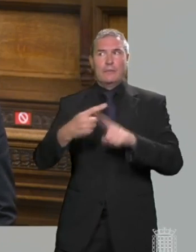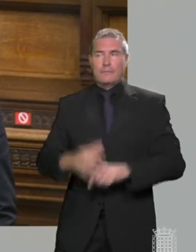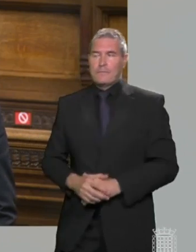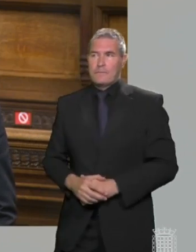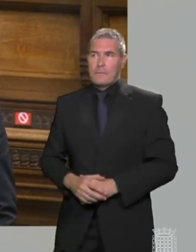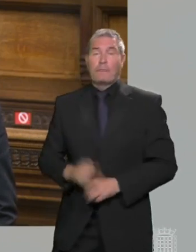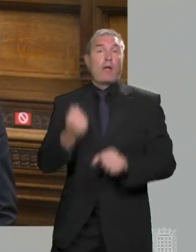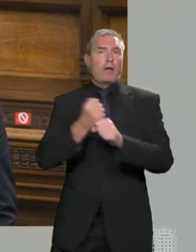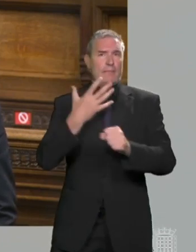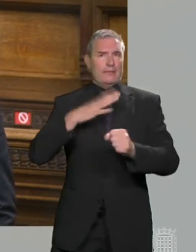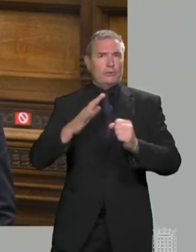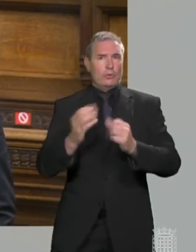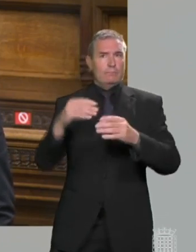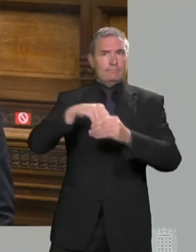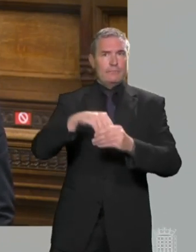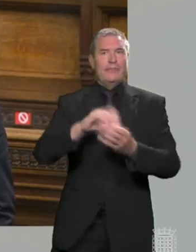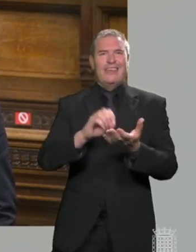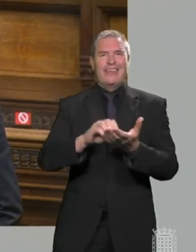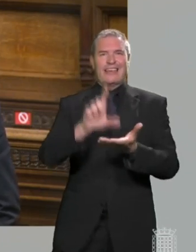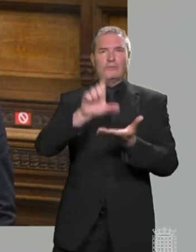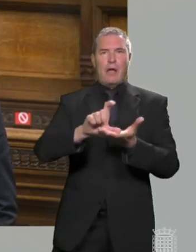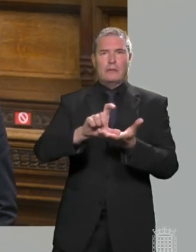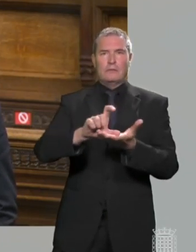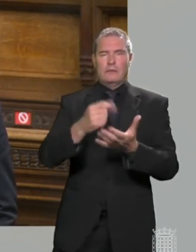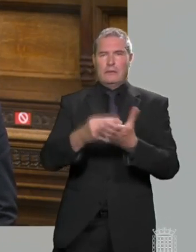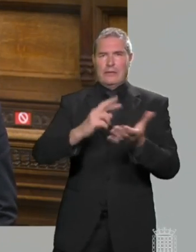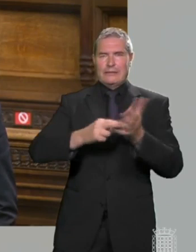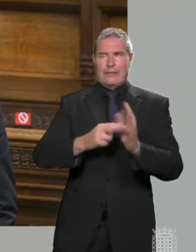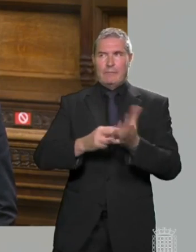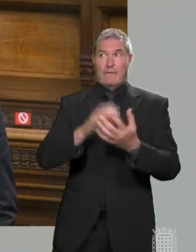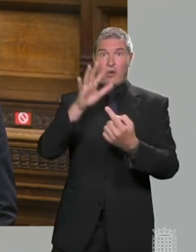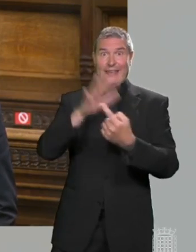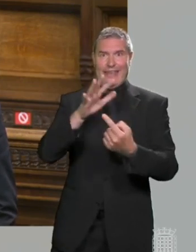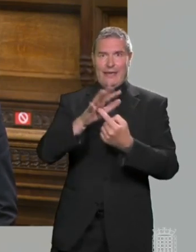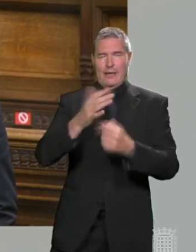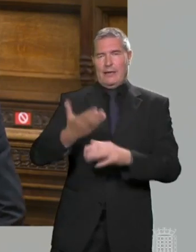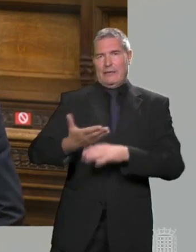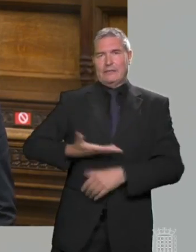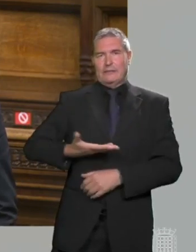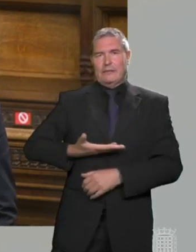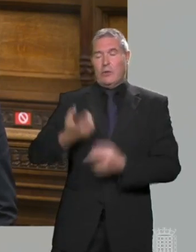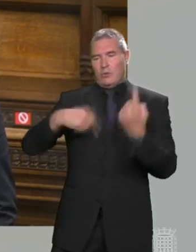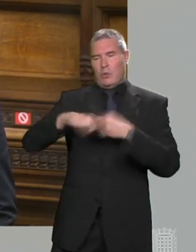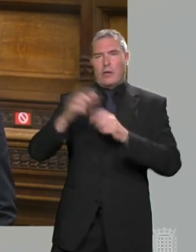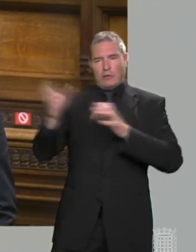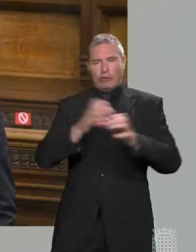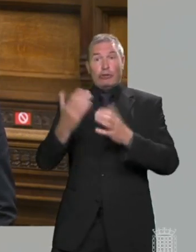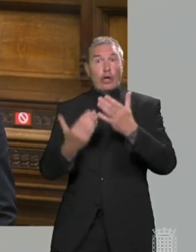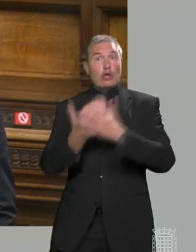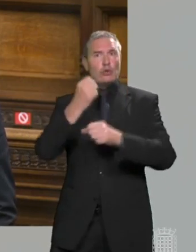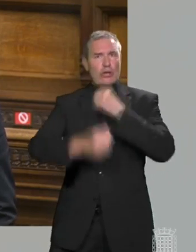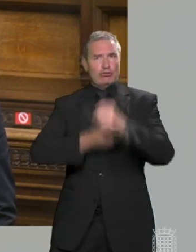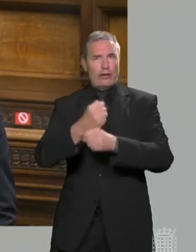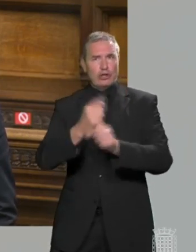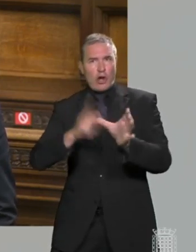builds on the success of the Kickstart scheme with more focused support for key infrastructure industries so that we can recruit a new generation of